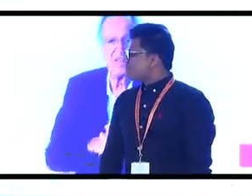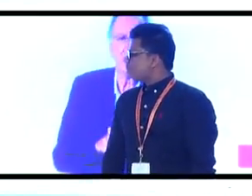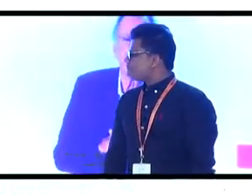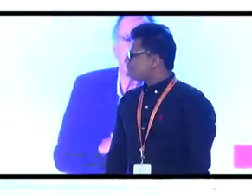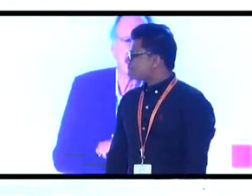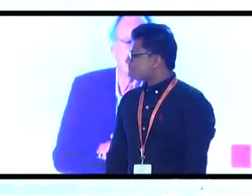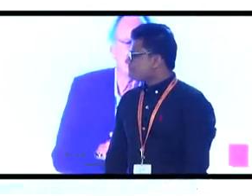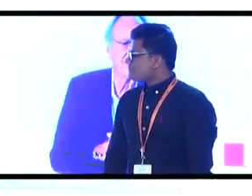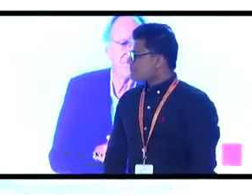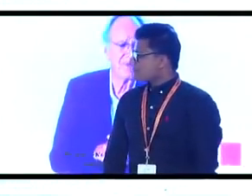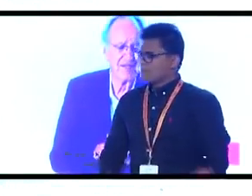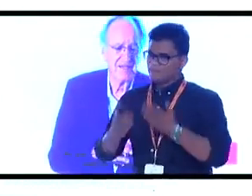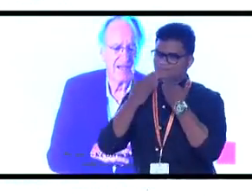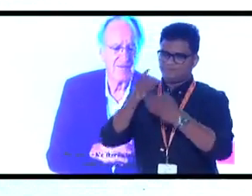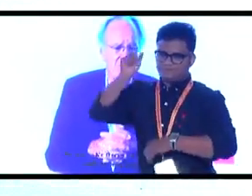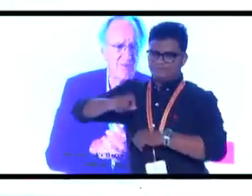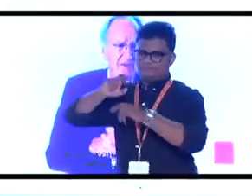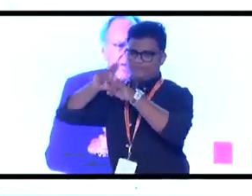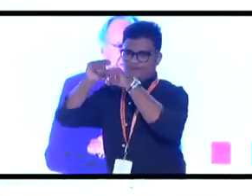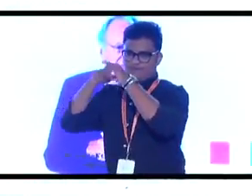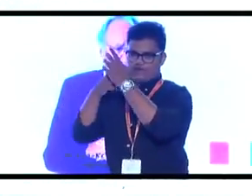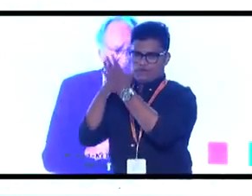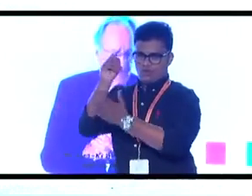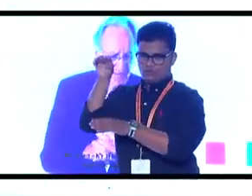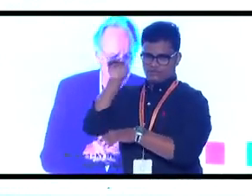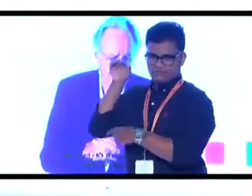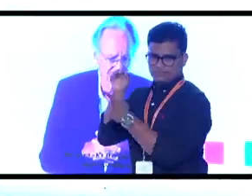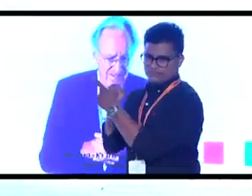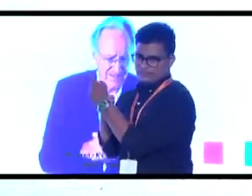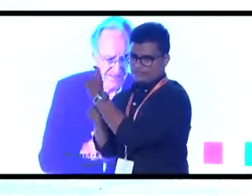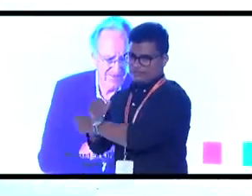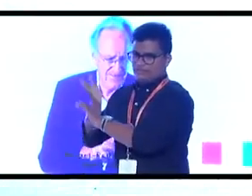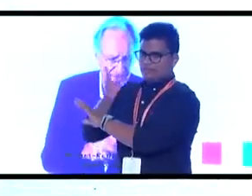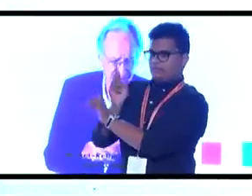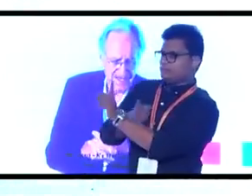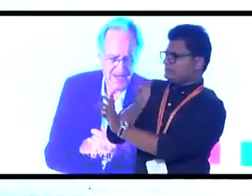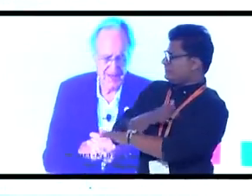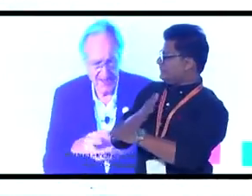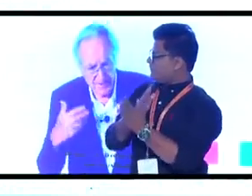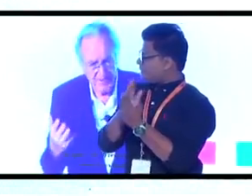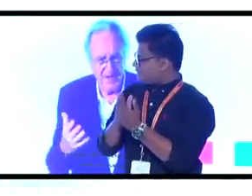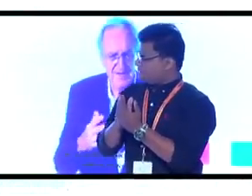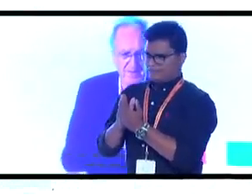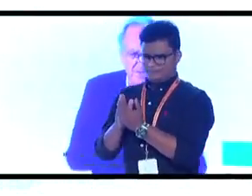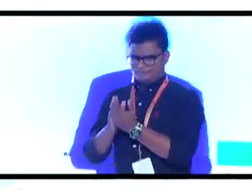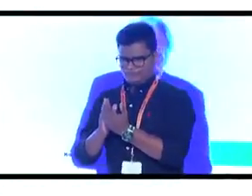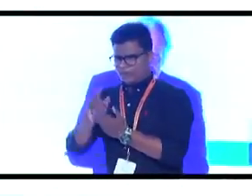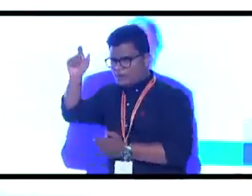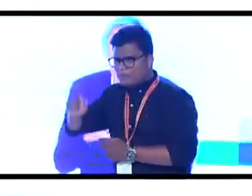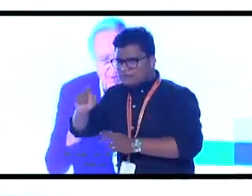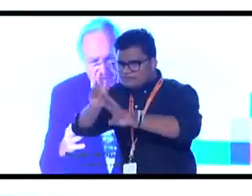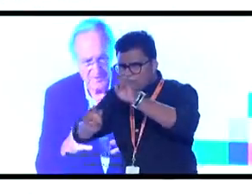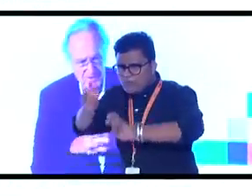First, let me thank Feroz. I first met him last year in Washington, D.C. and then I read about him and